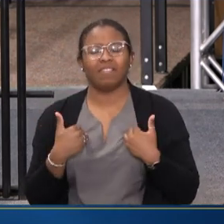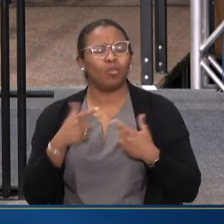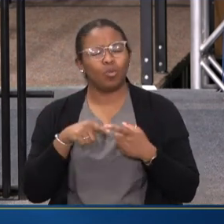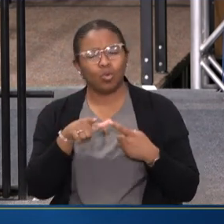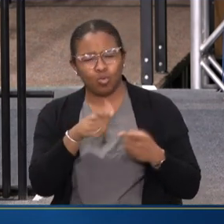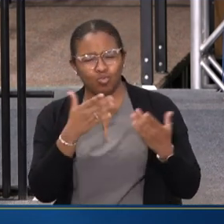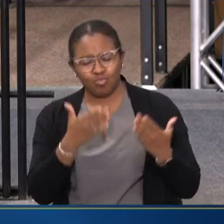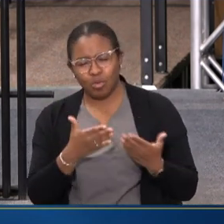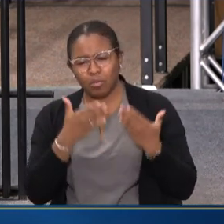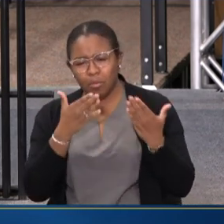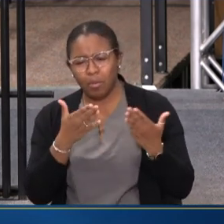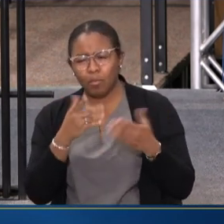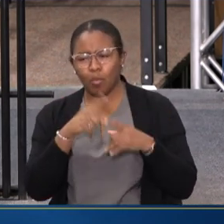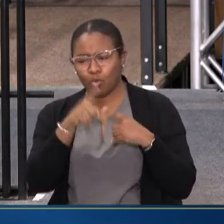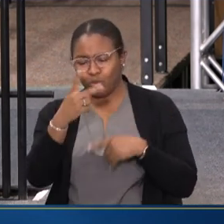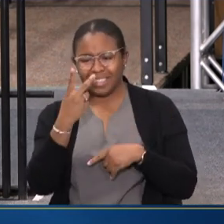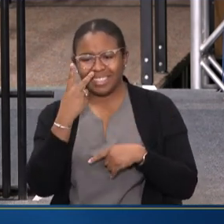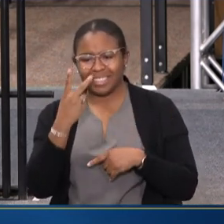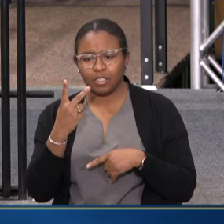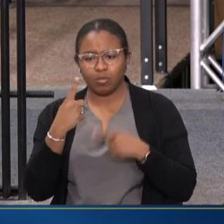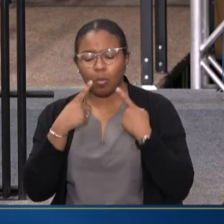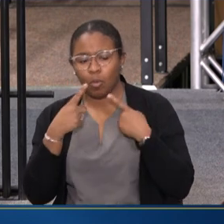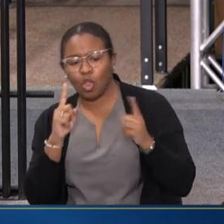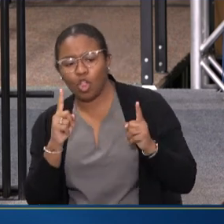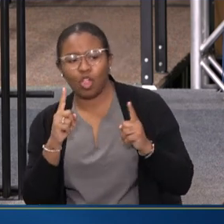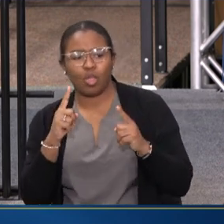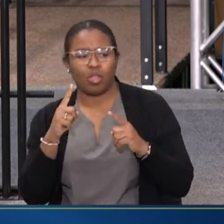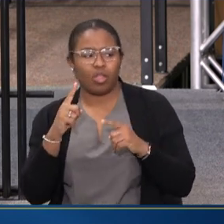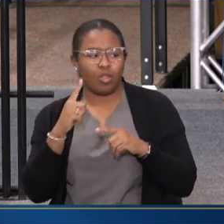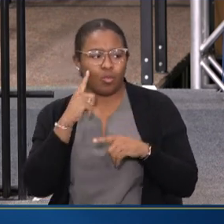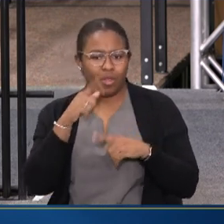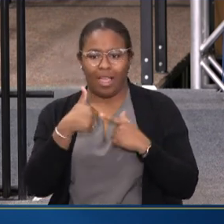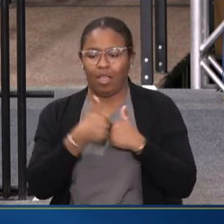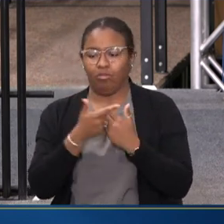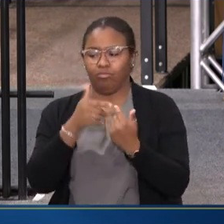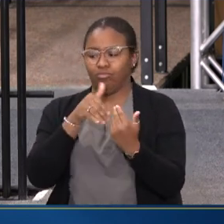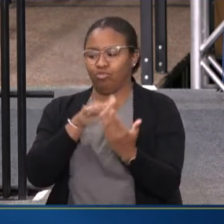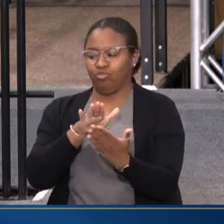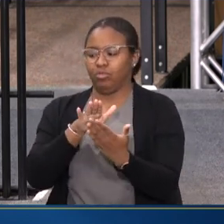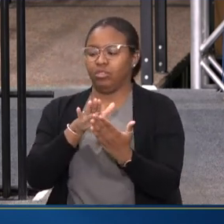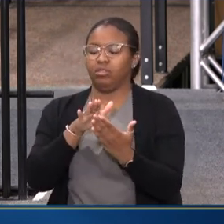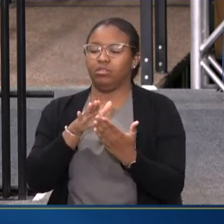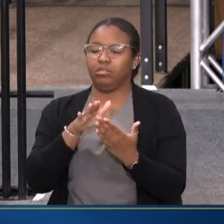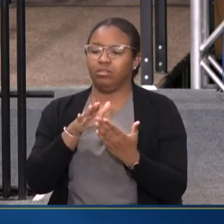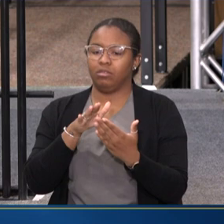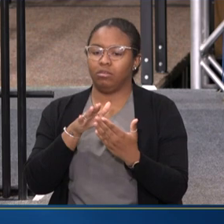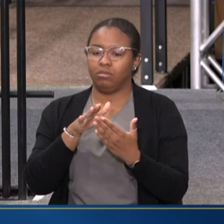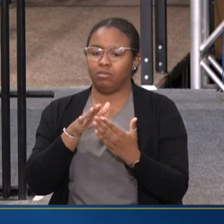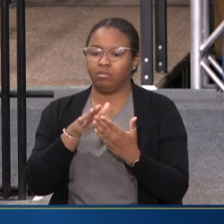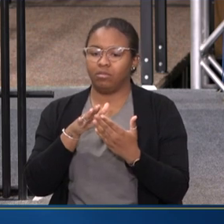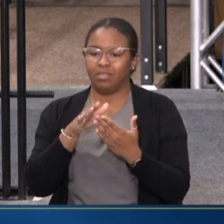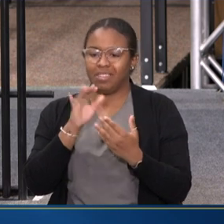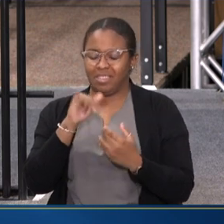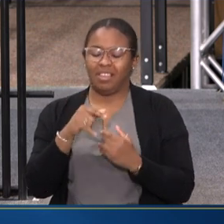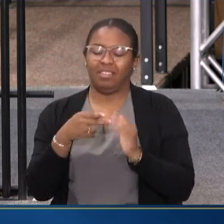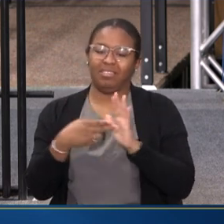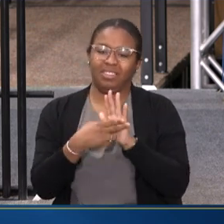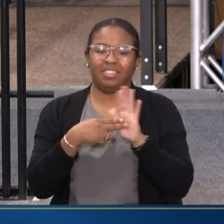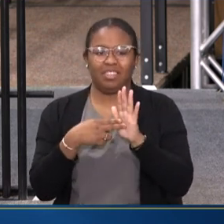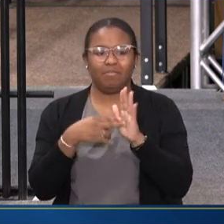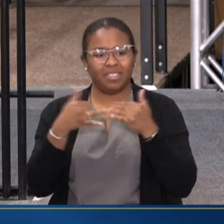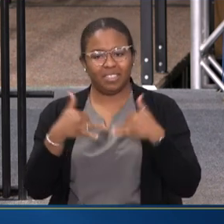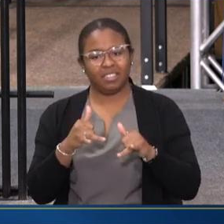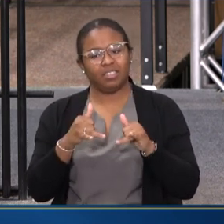RECOMMENDATIONS AND WHAT DO YOU SEE WORK WHEN IT COMES TO ADDRESSING THE STIGMA THAT STILL CAN